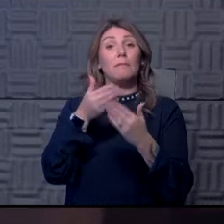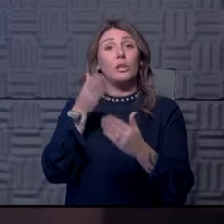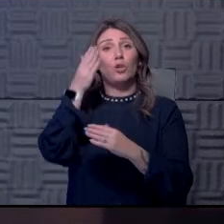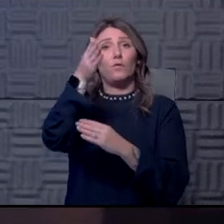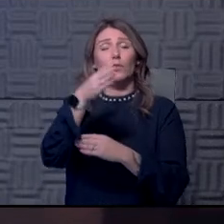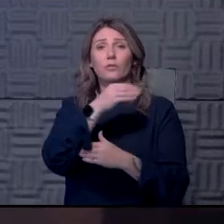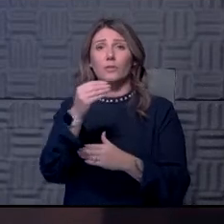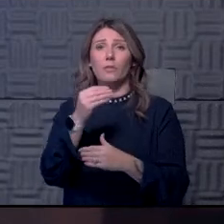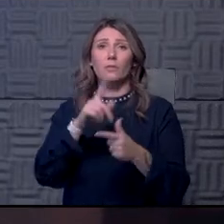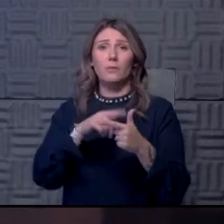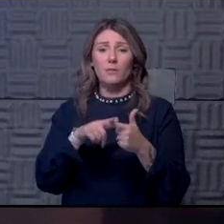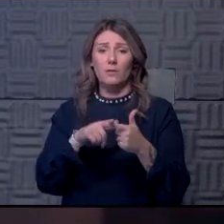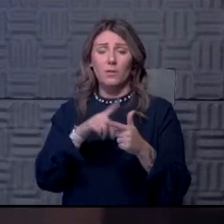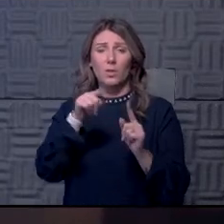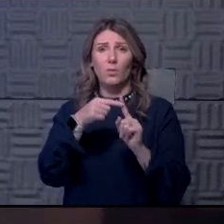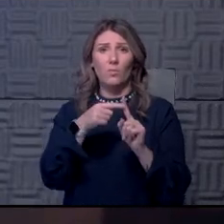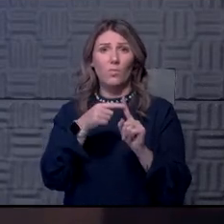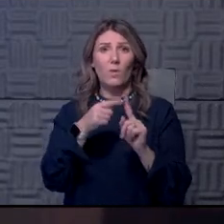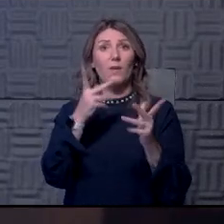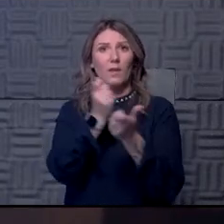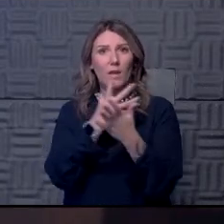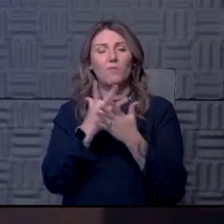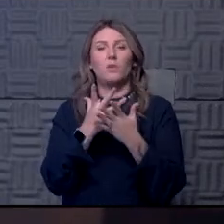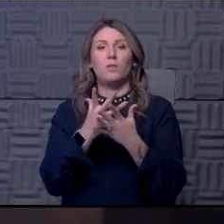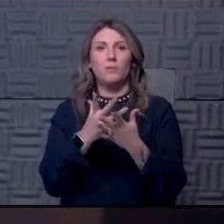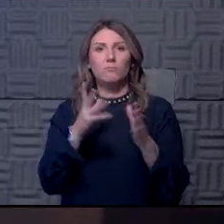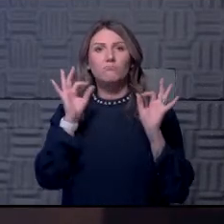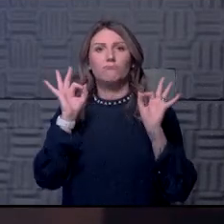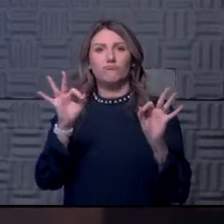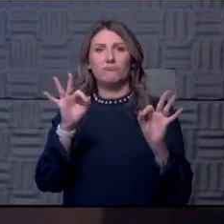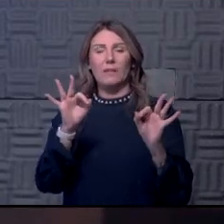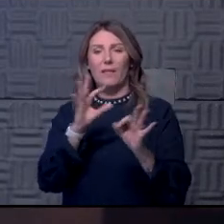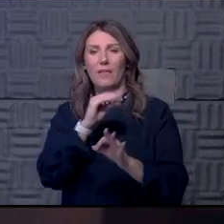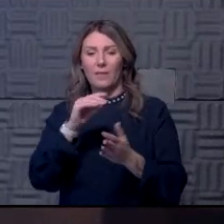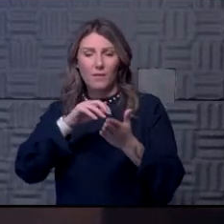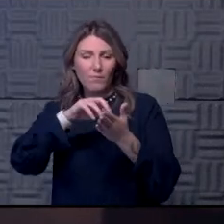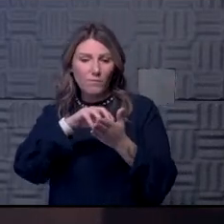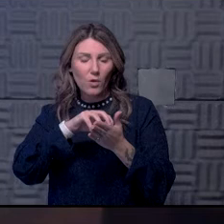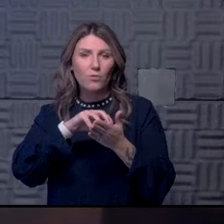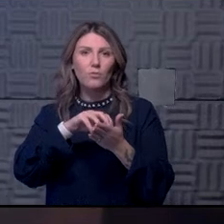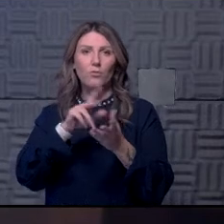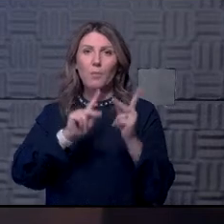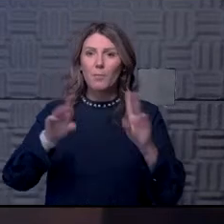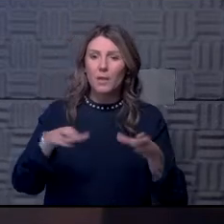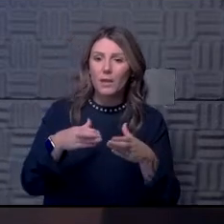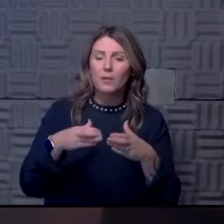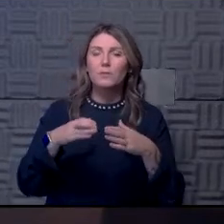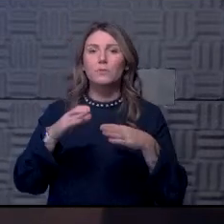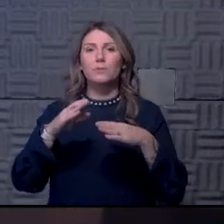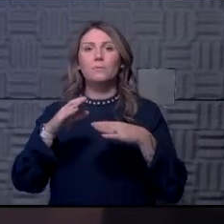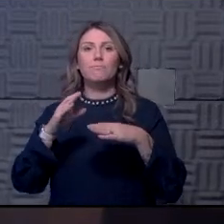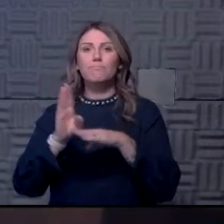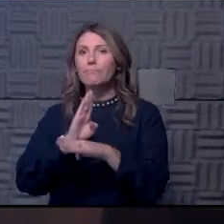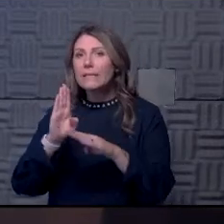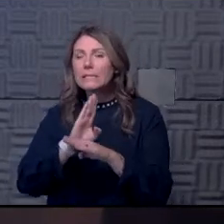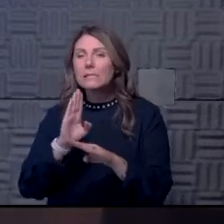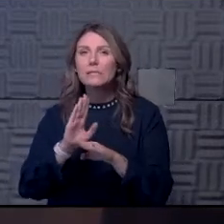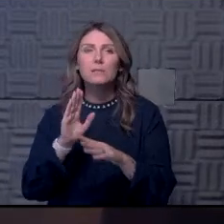we get that settled, we'll move into the rest of the community, vulnerable populations, businesses. Um,